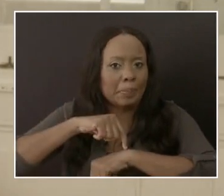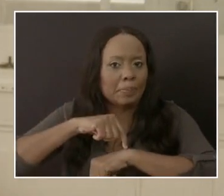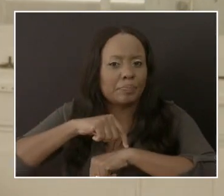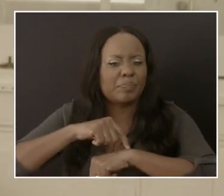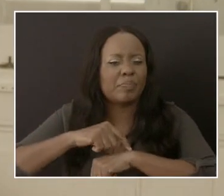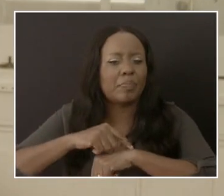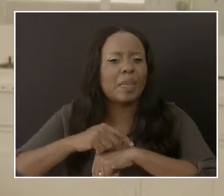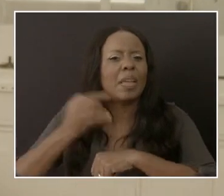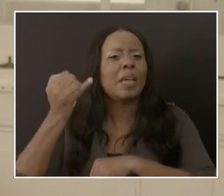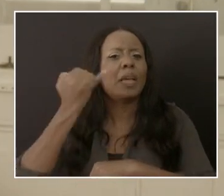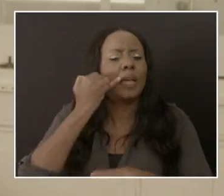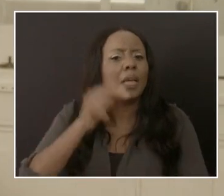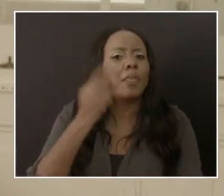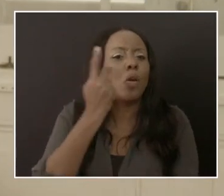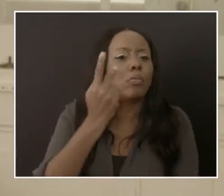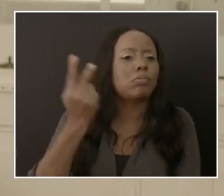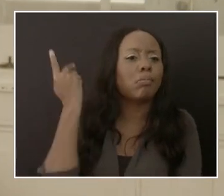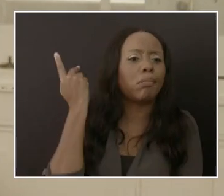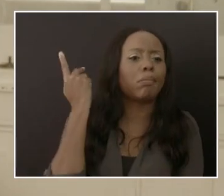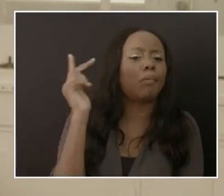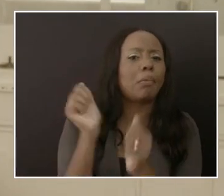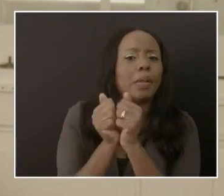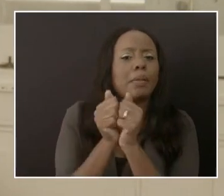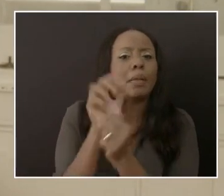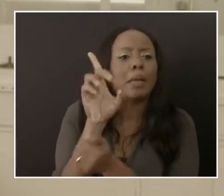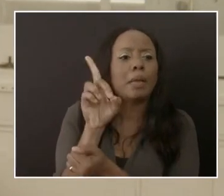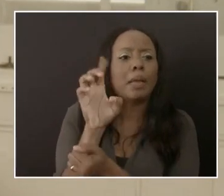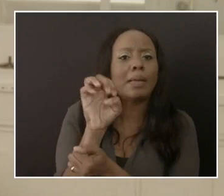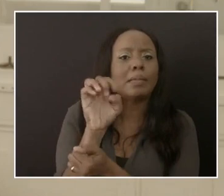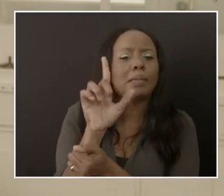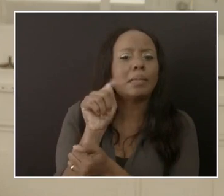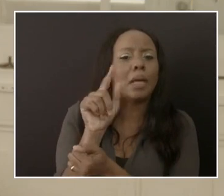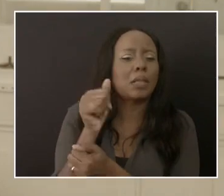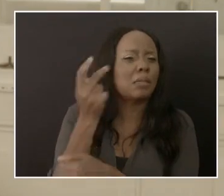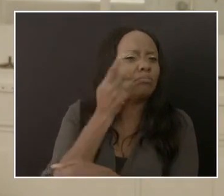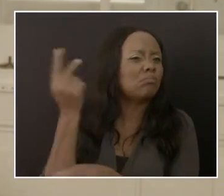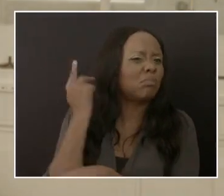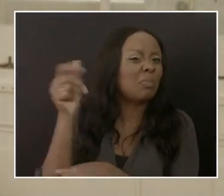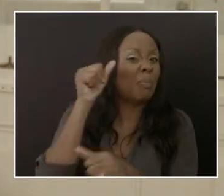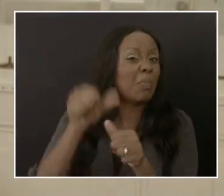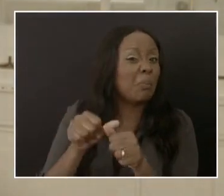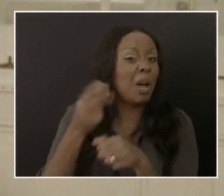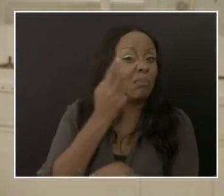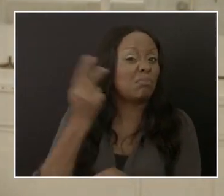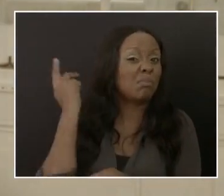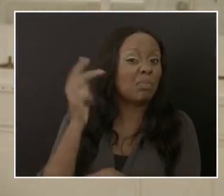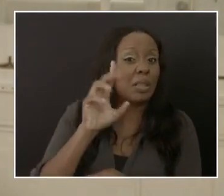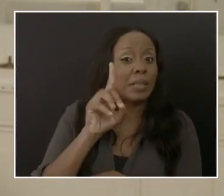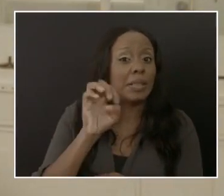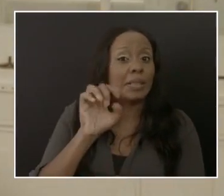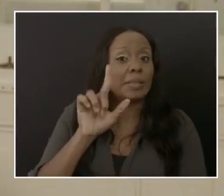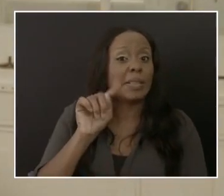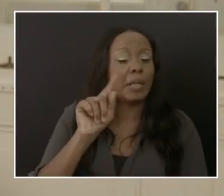place with the Delta variant. And we are here today.